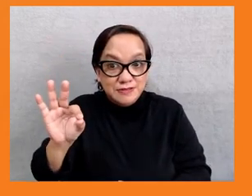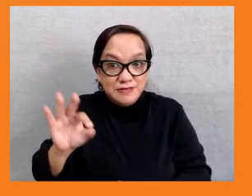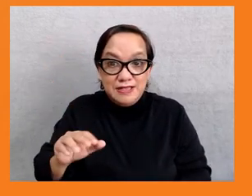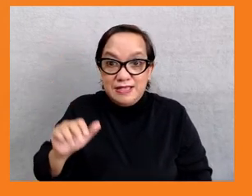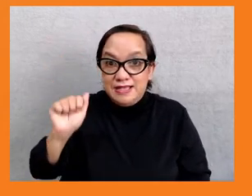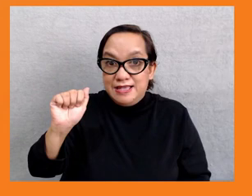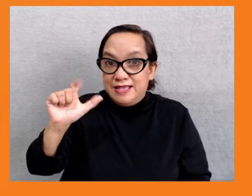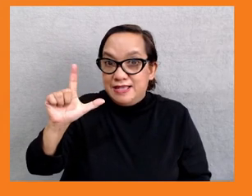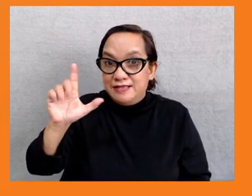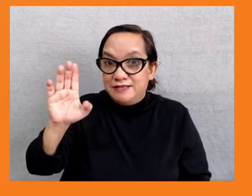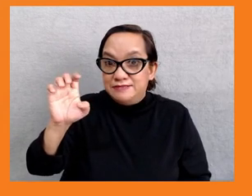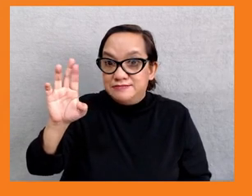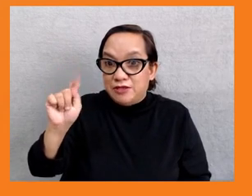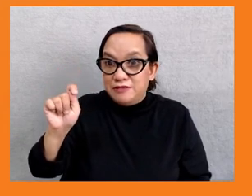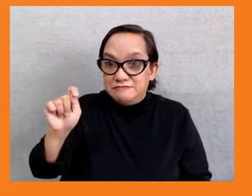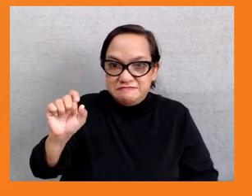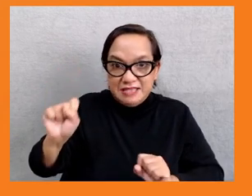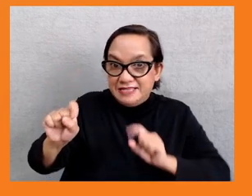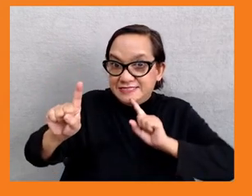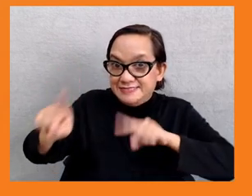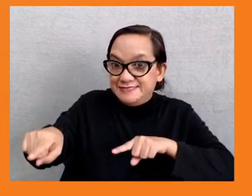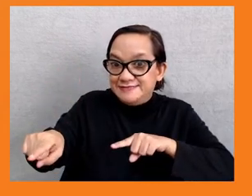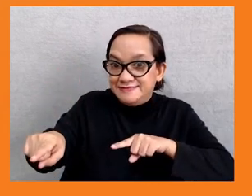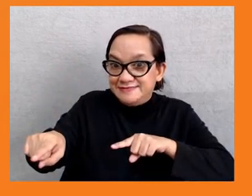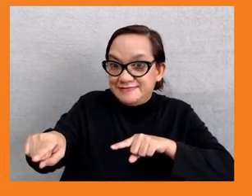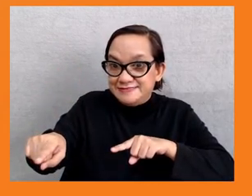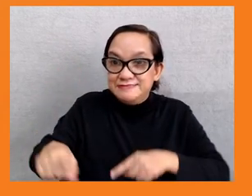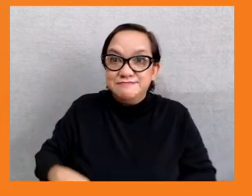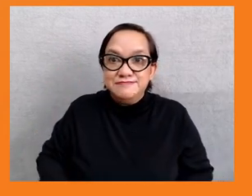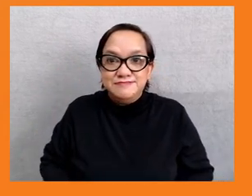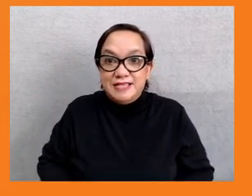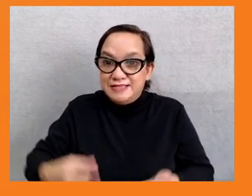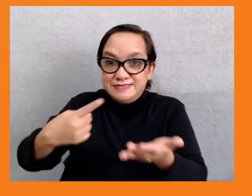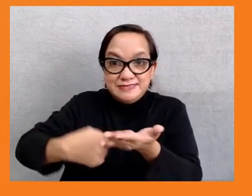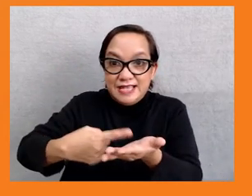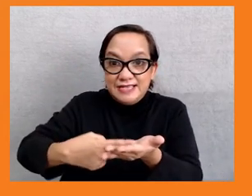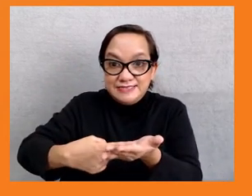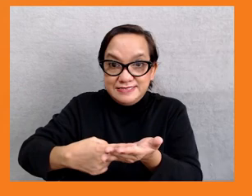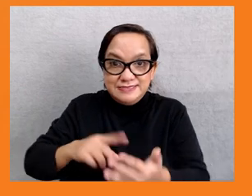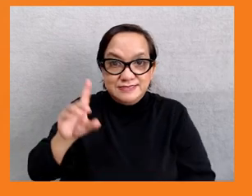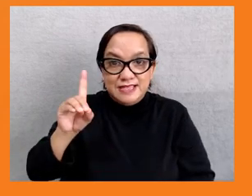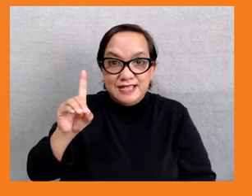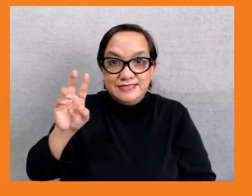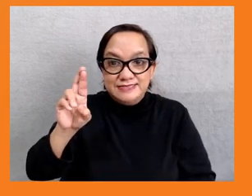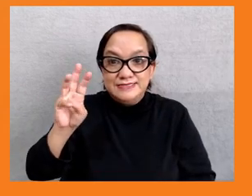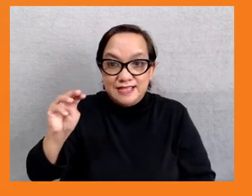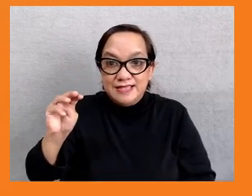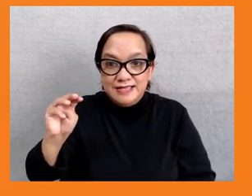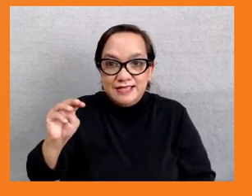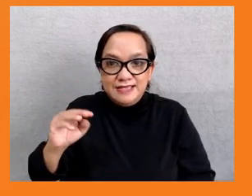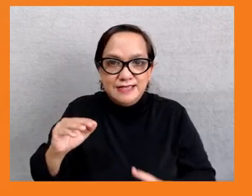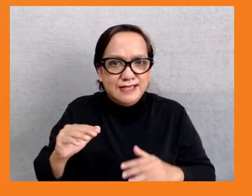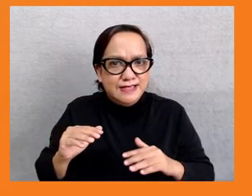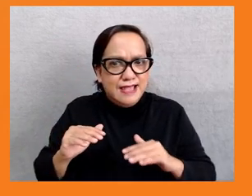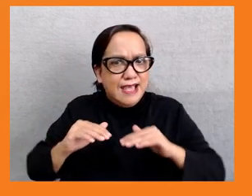ADP President Massa talked about DRM. Is it a relevant regional financing tool to reduce inequality at the regional scale instead of